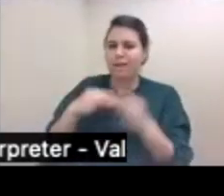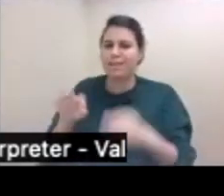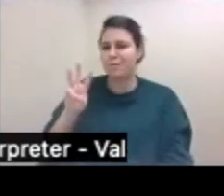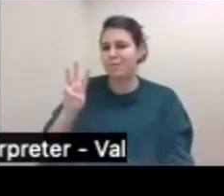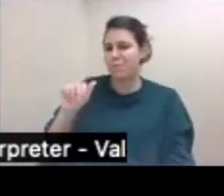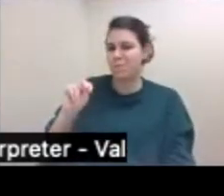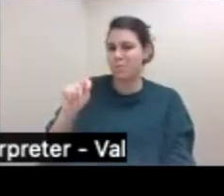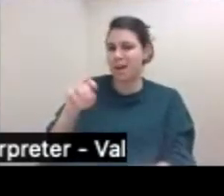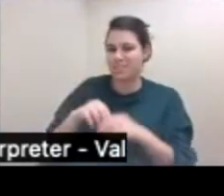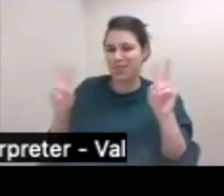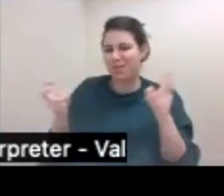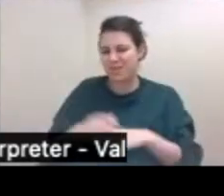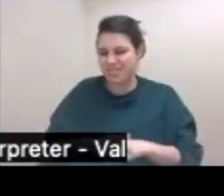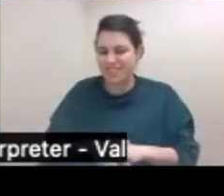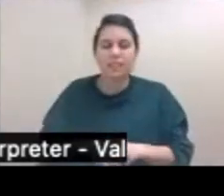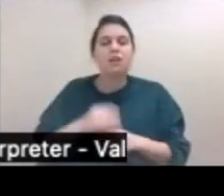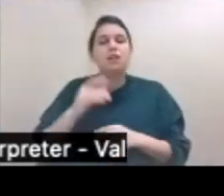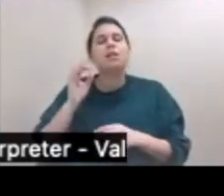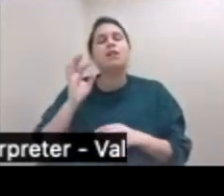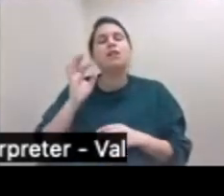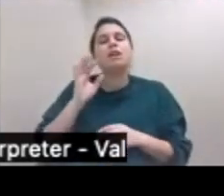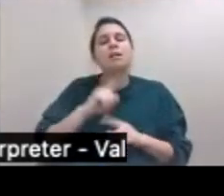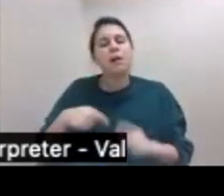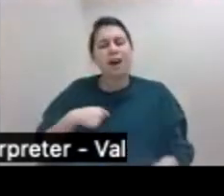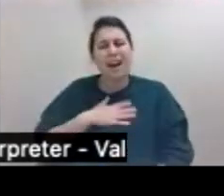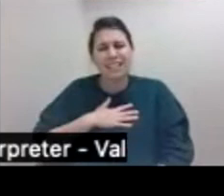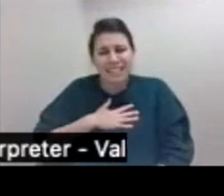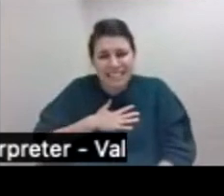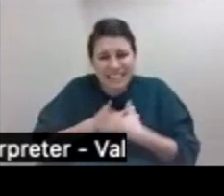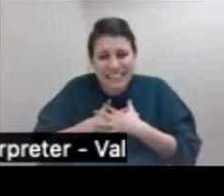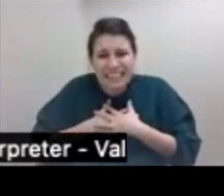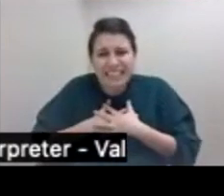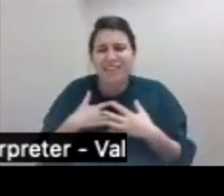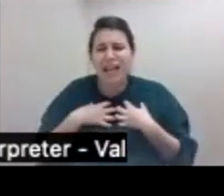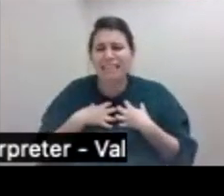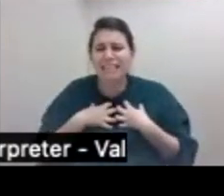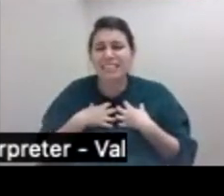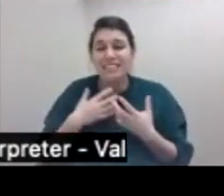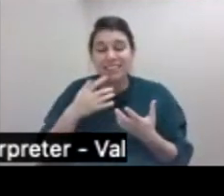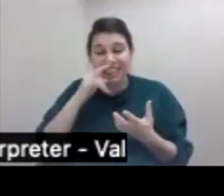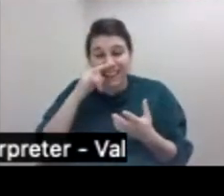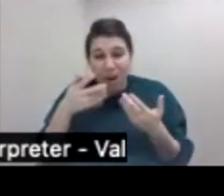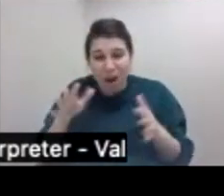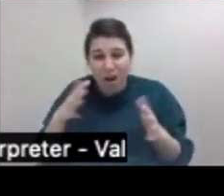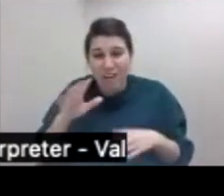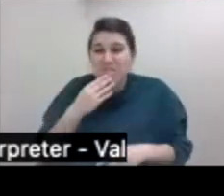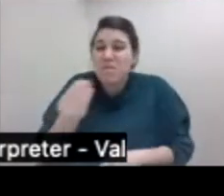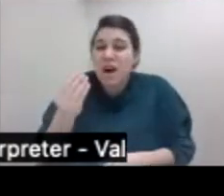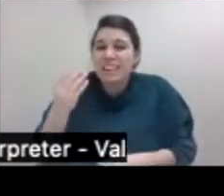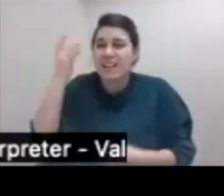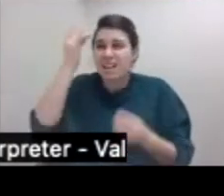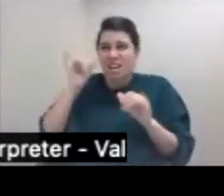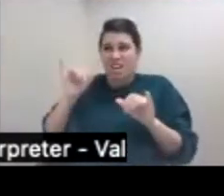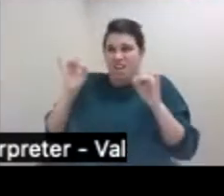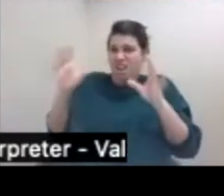And this is important because it breaks your heart to know that an adolescent is already thinking about these issues, but at the same time, it's mixed